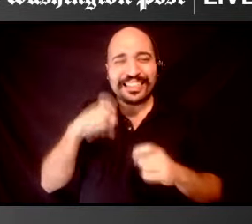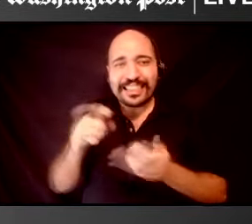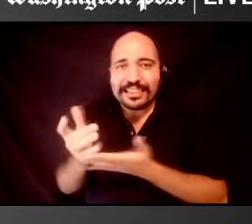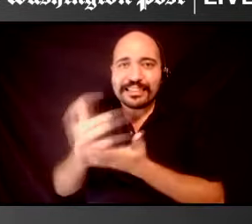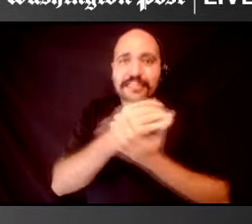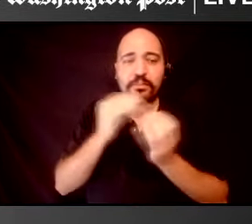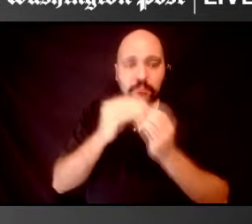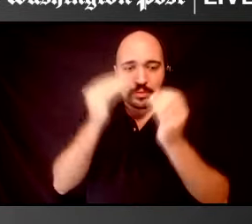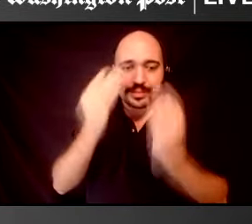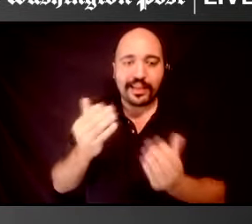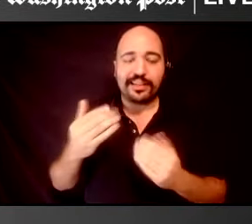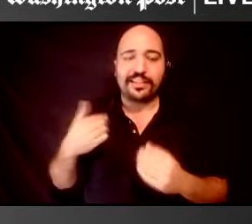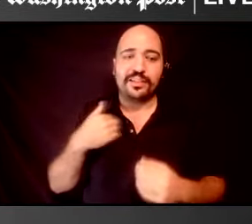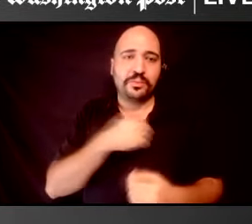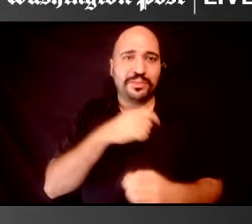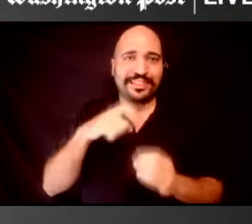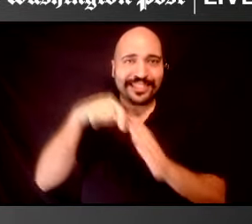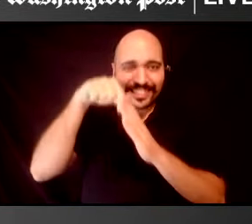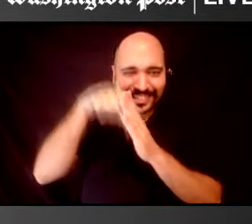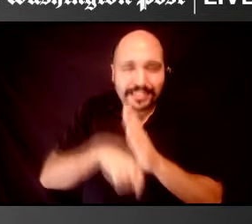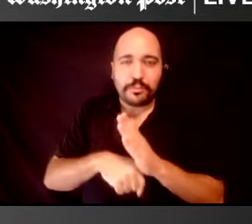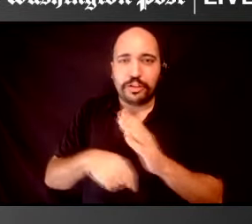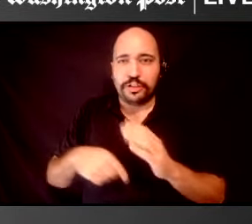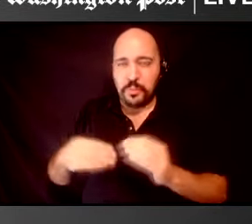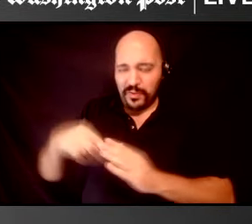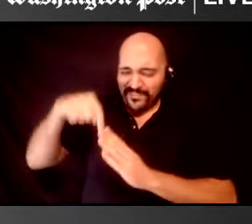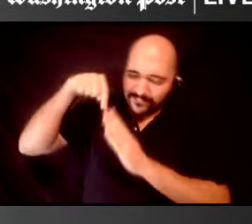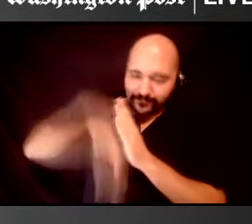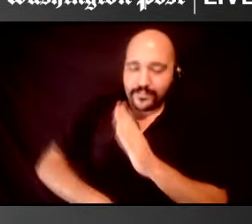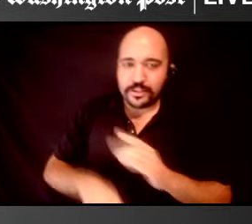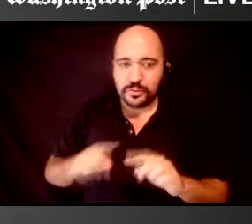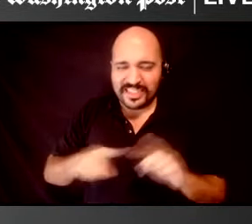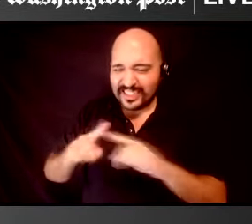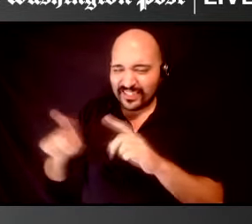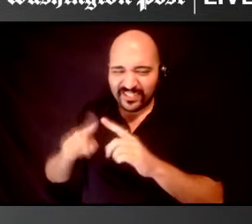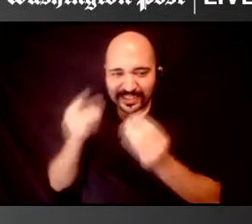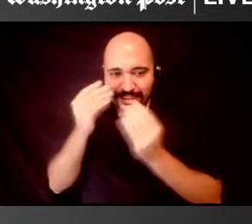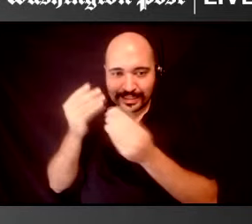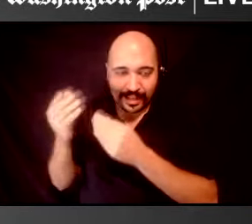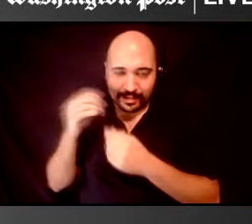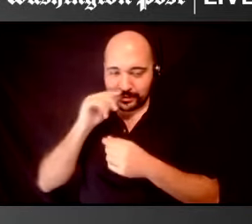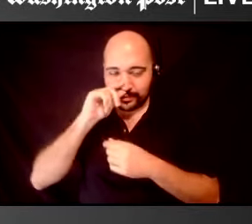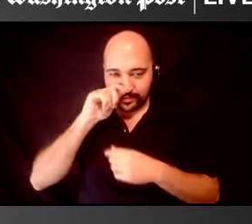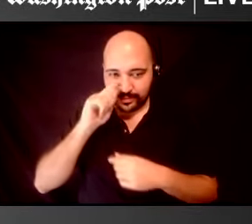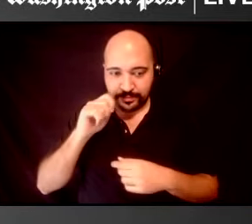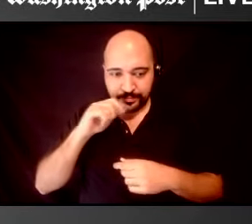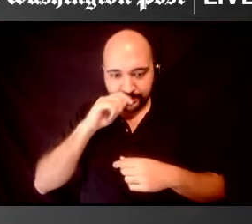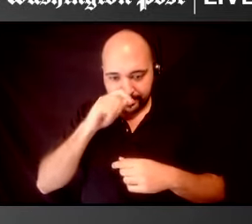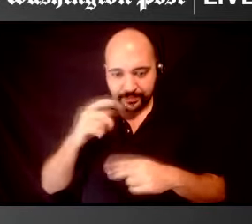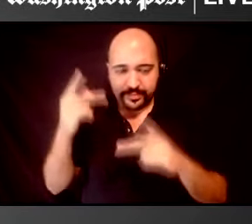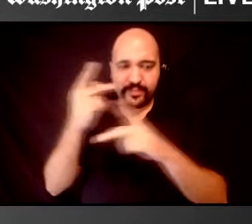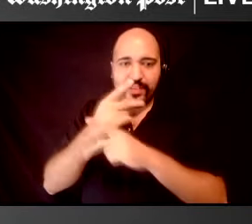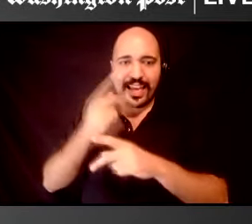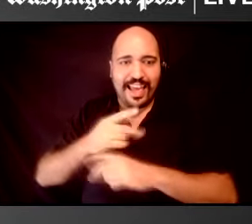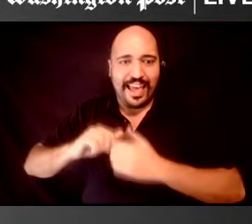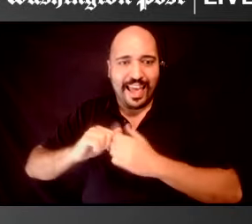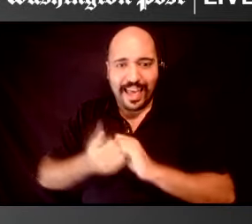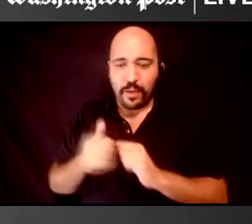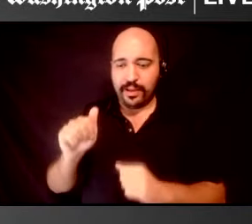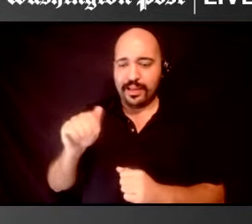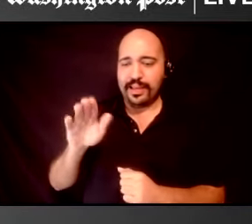we need deeper, deeper dives into data and figuring out how ableism